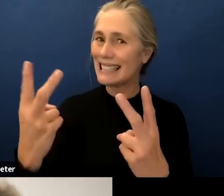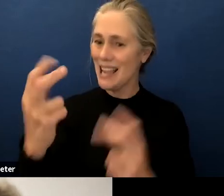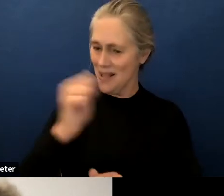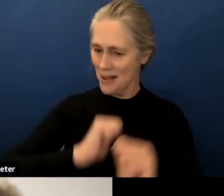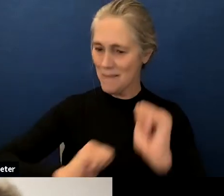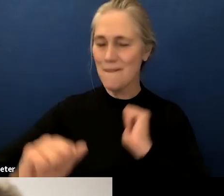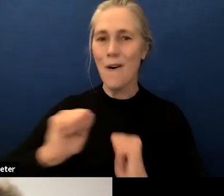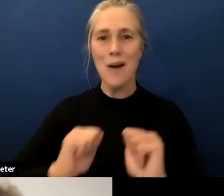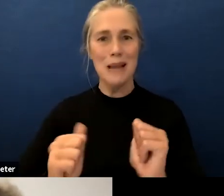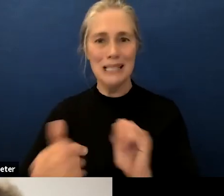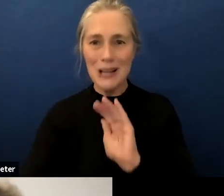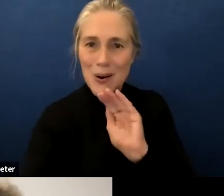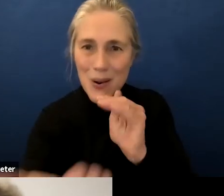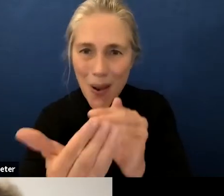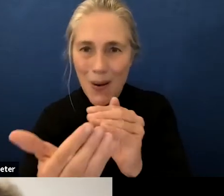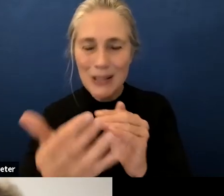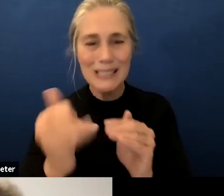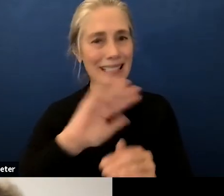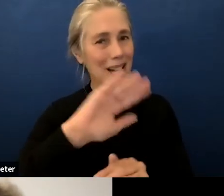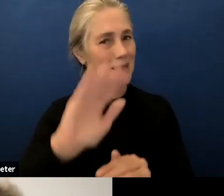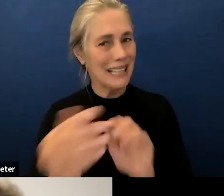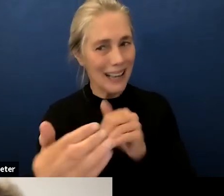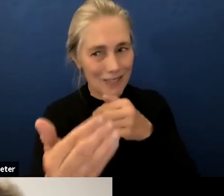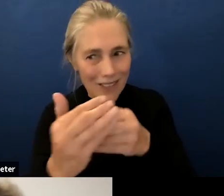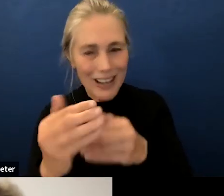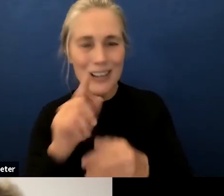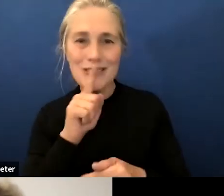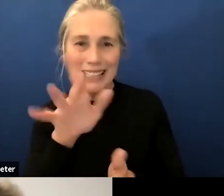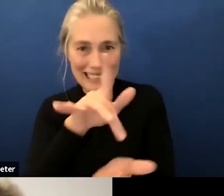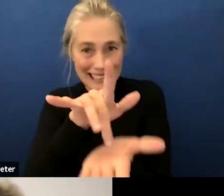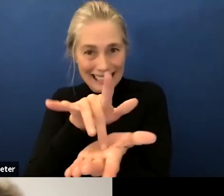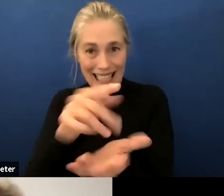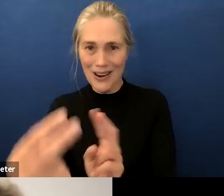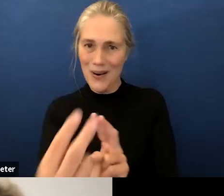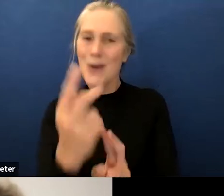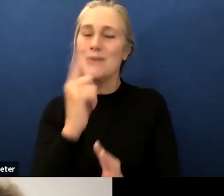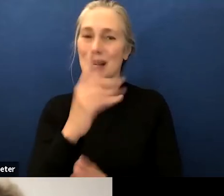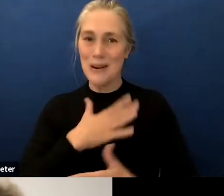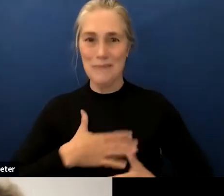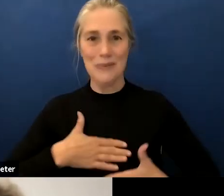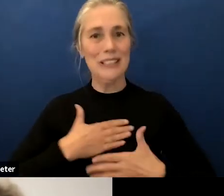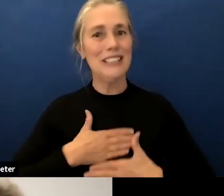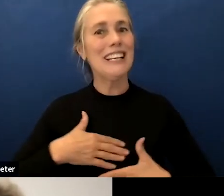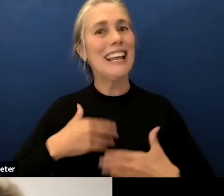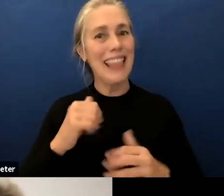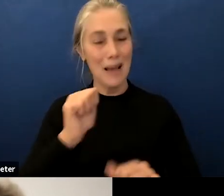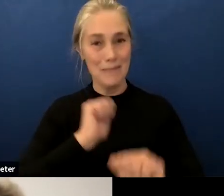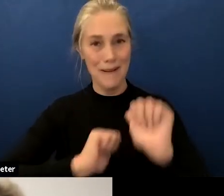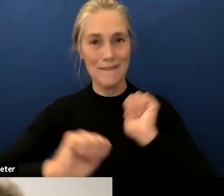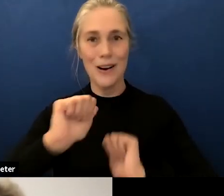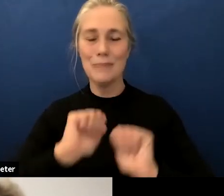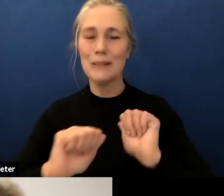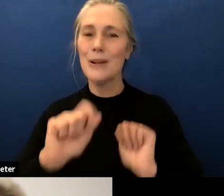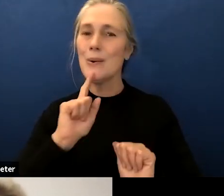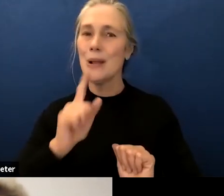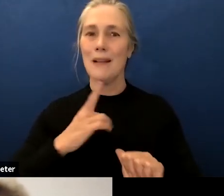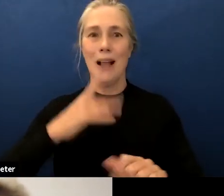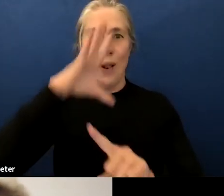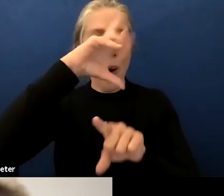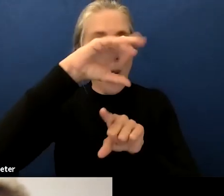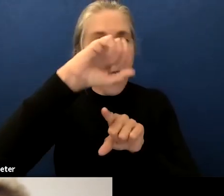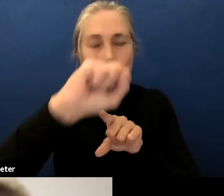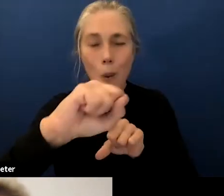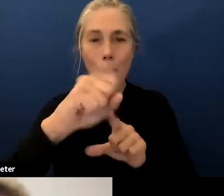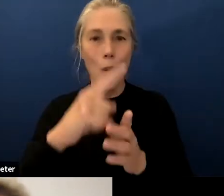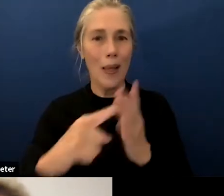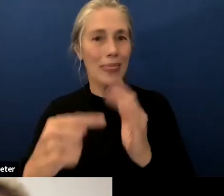this evening i don't often get to get front row and sitter so i really appreciated that today and it was you know again as everyone has said it really drew drew me into